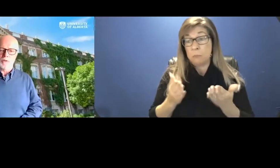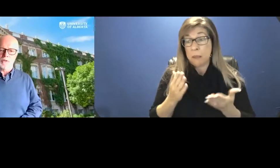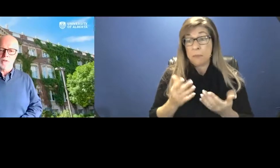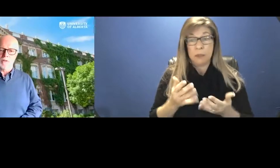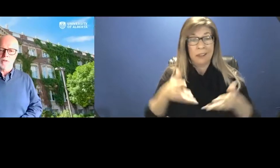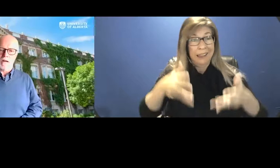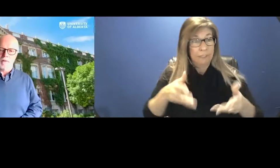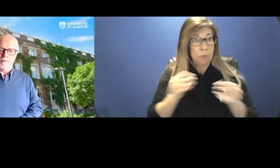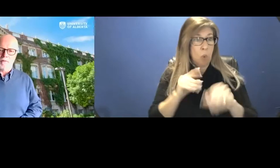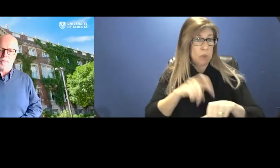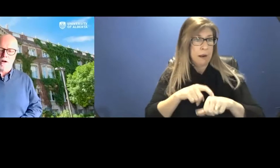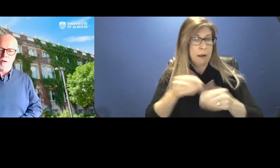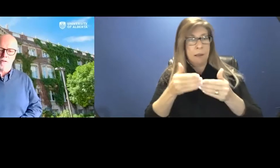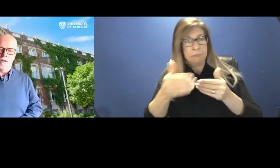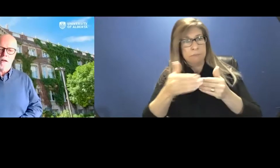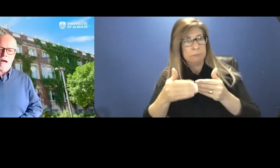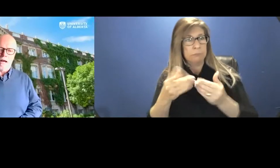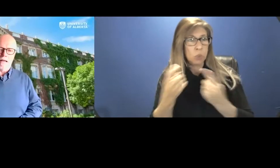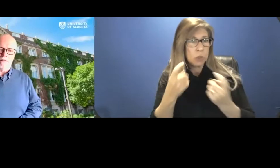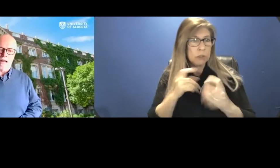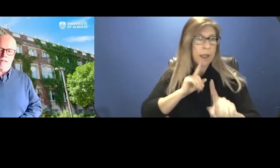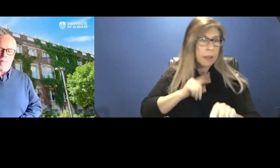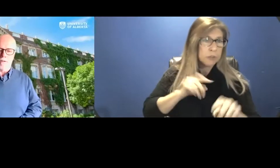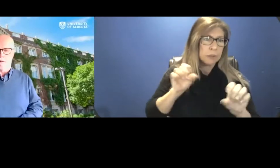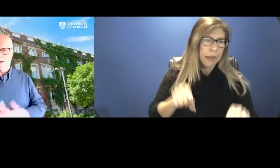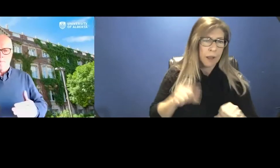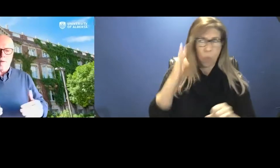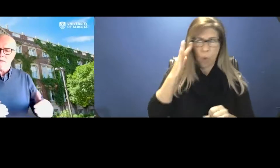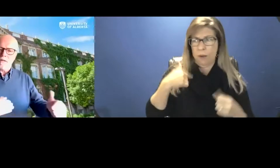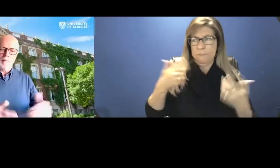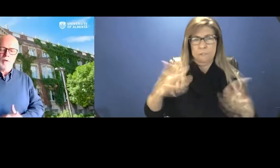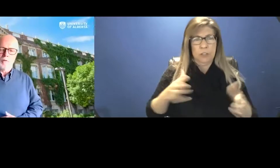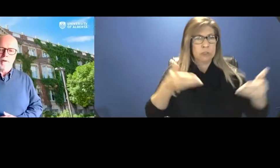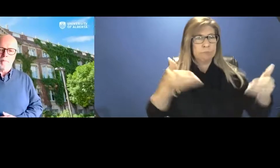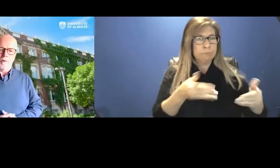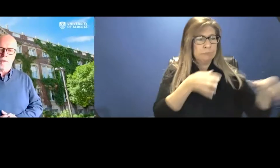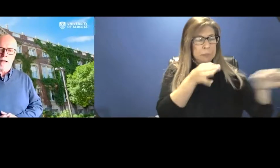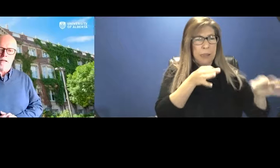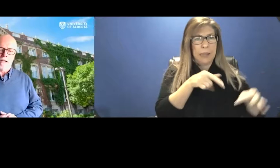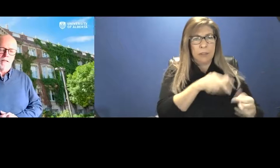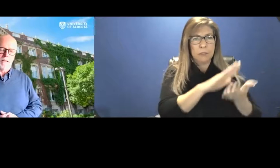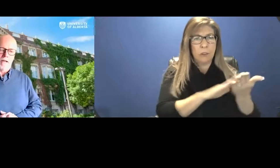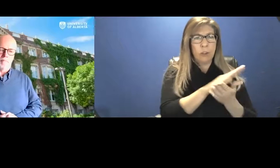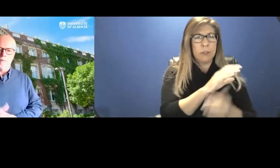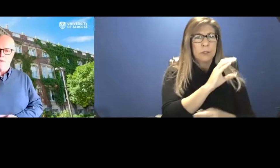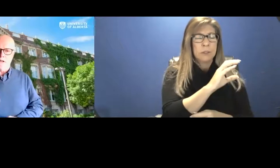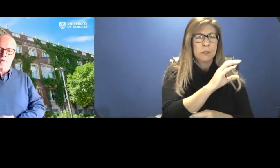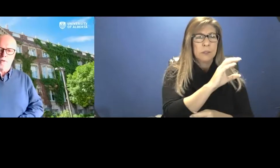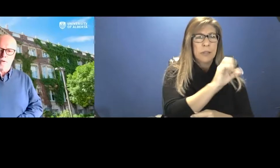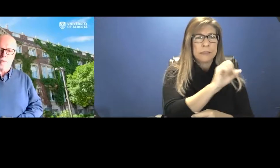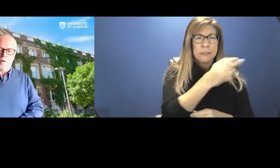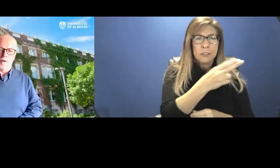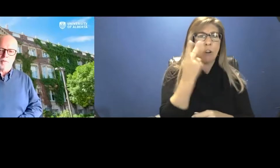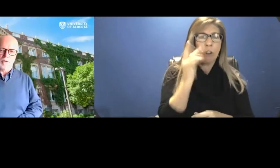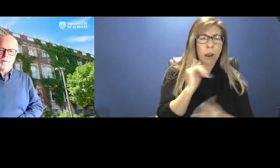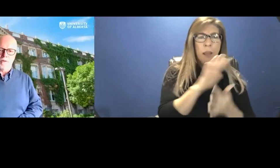notions of, of the college. Uh, and as I mentioned, maybe sometime in November and, Jennifer, you,